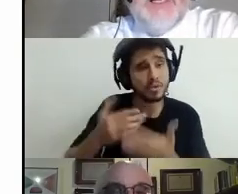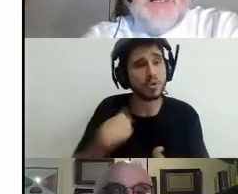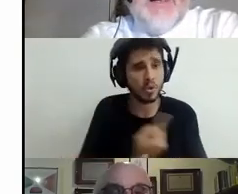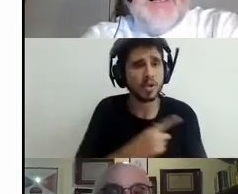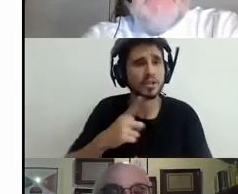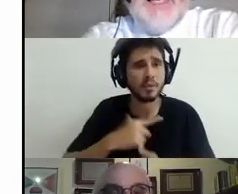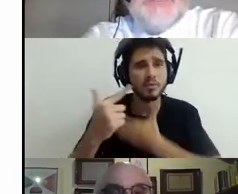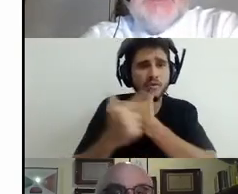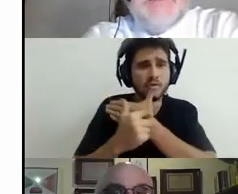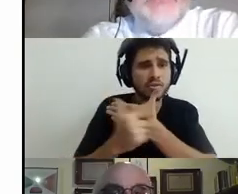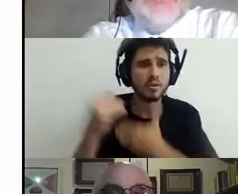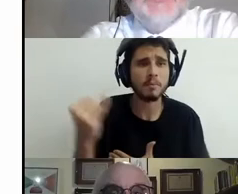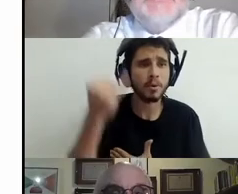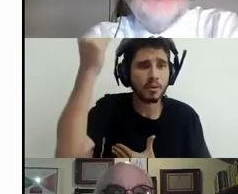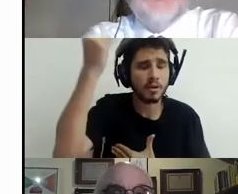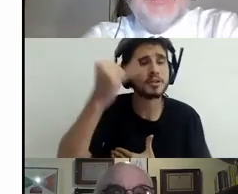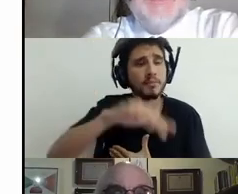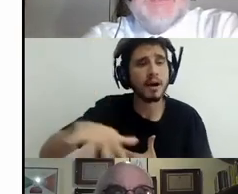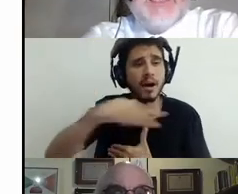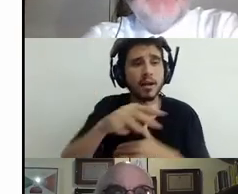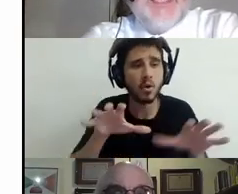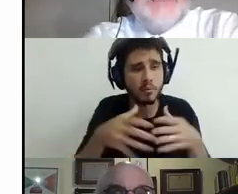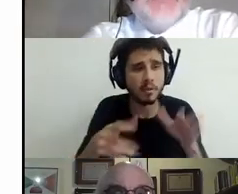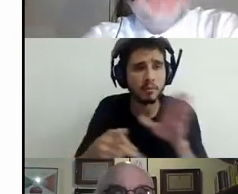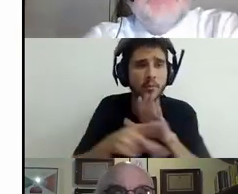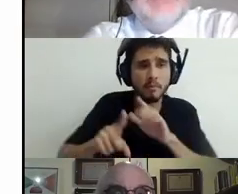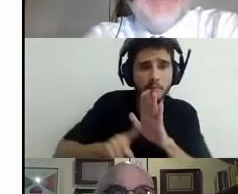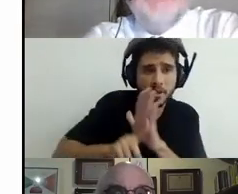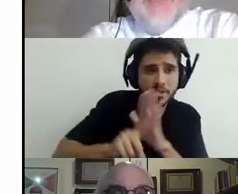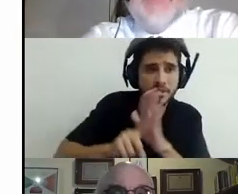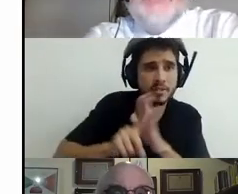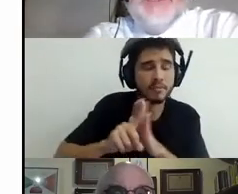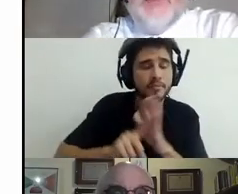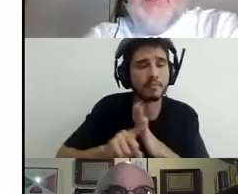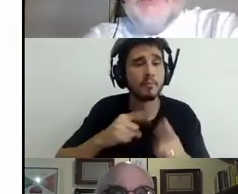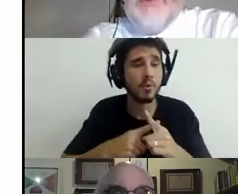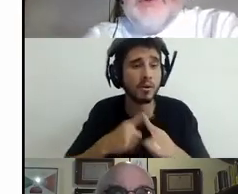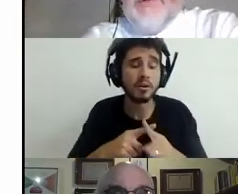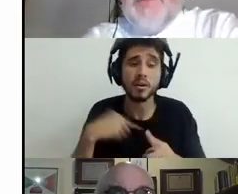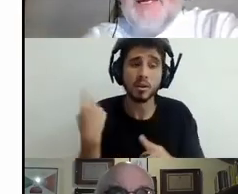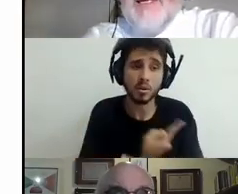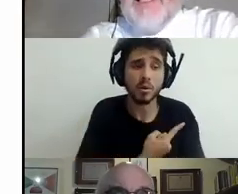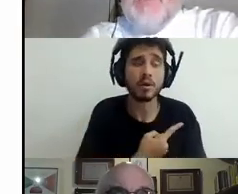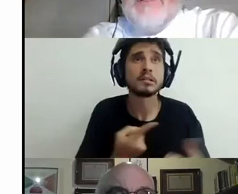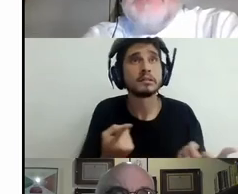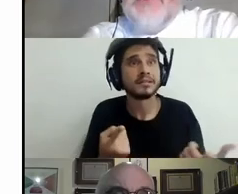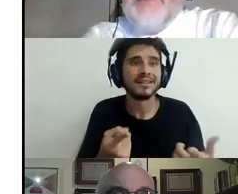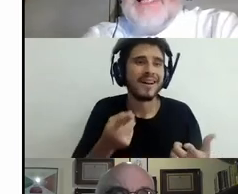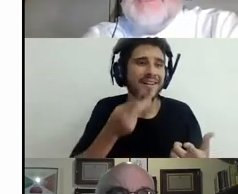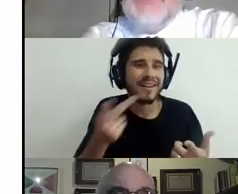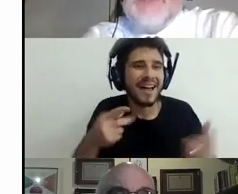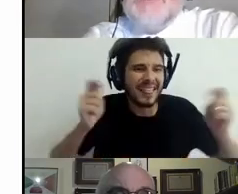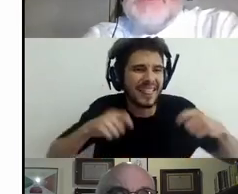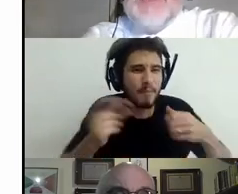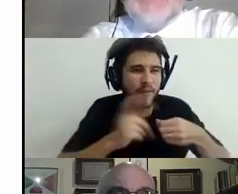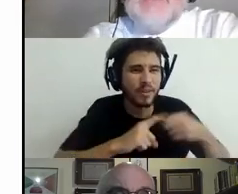it's an illusion to think that we can smoothly go back to the old normal. The old normal